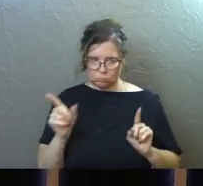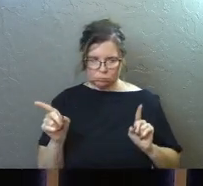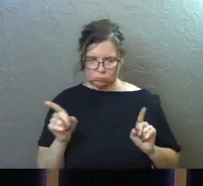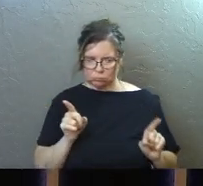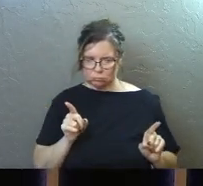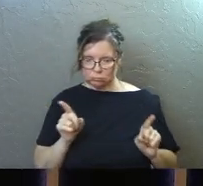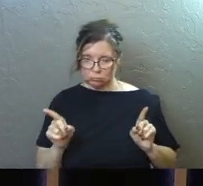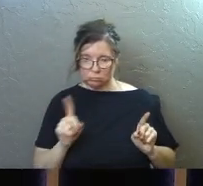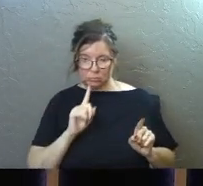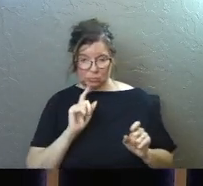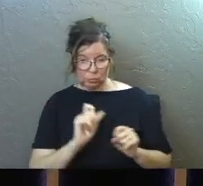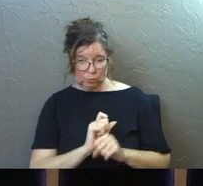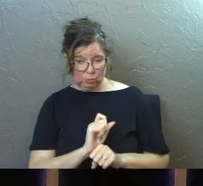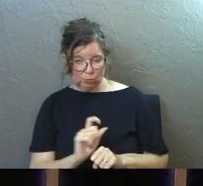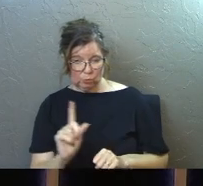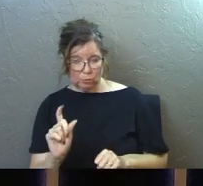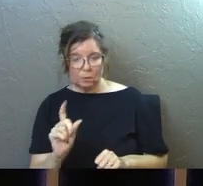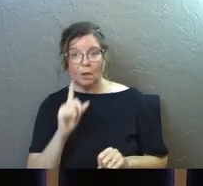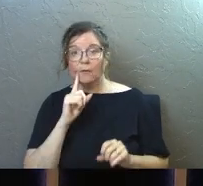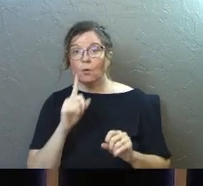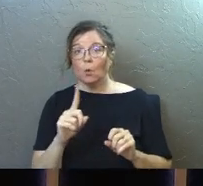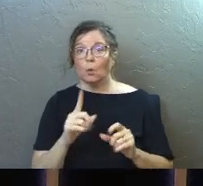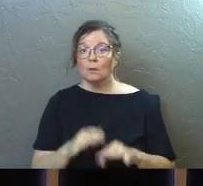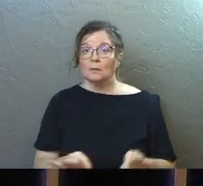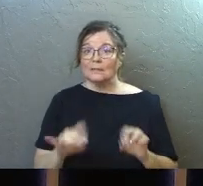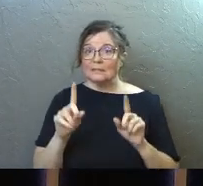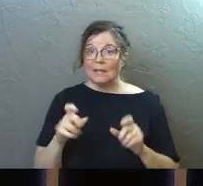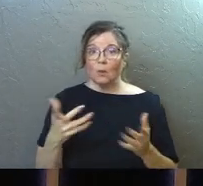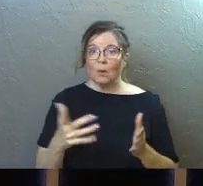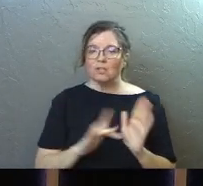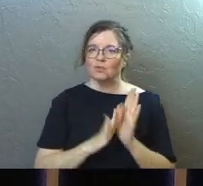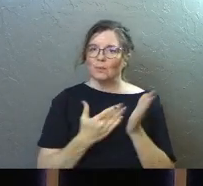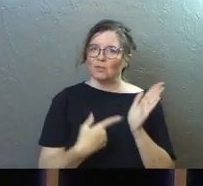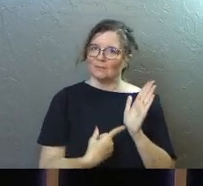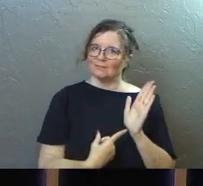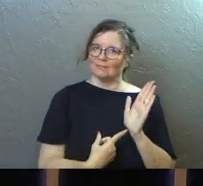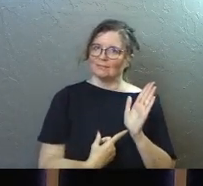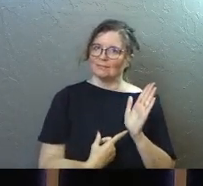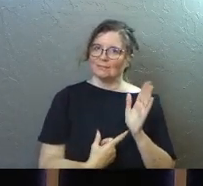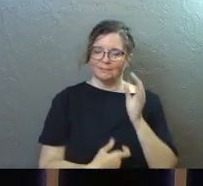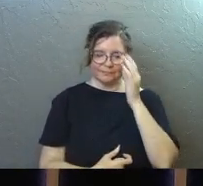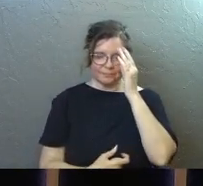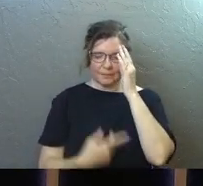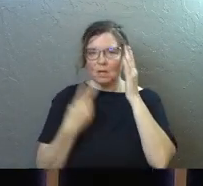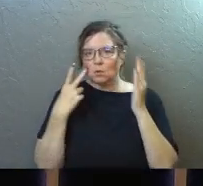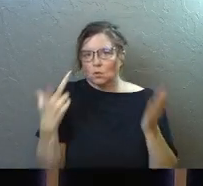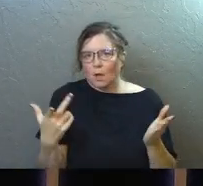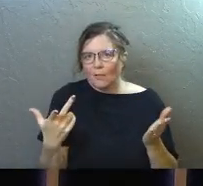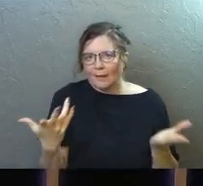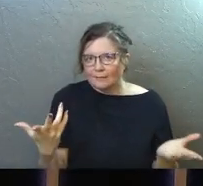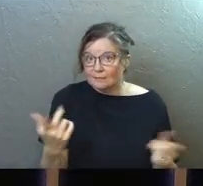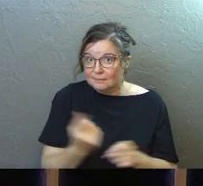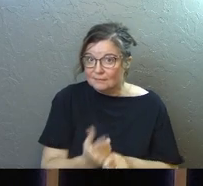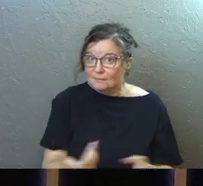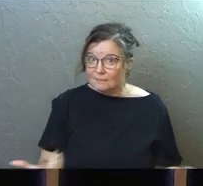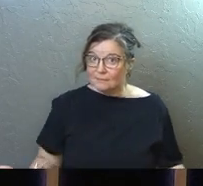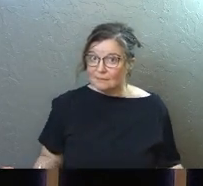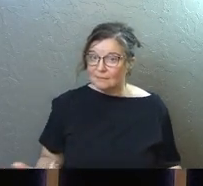or not it's true. So four essential tests, the very first one scripture. And you guys saw that one coming.